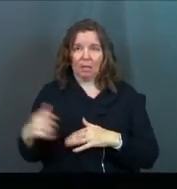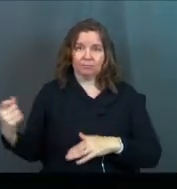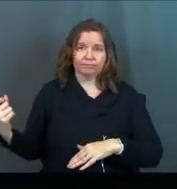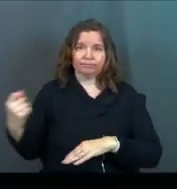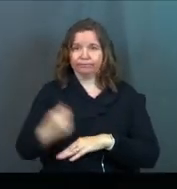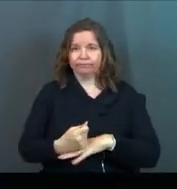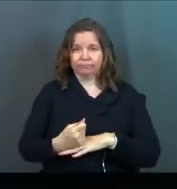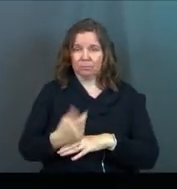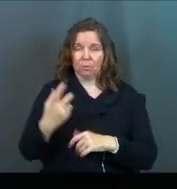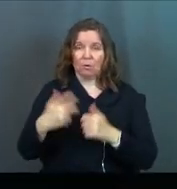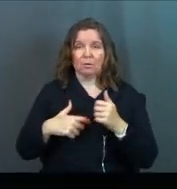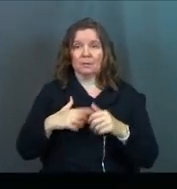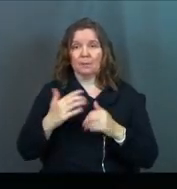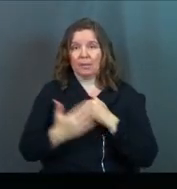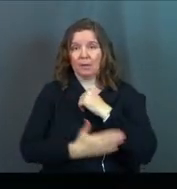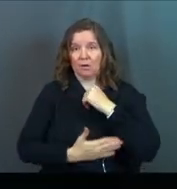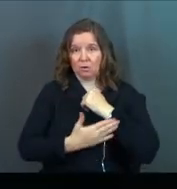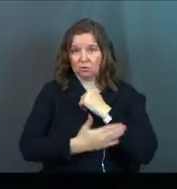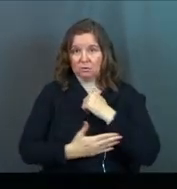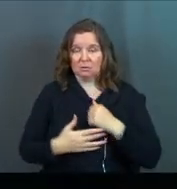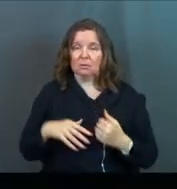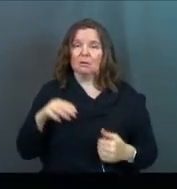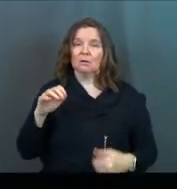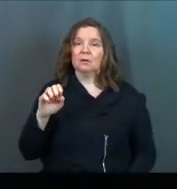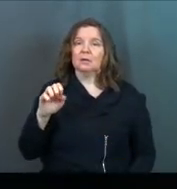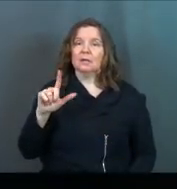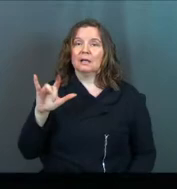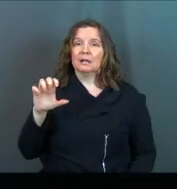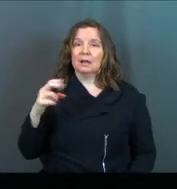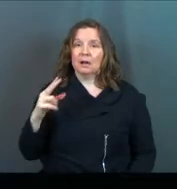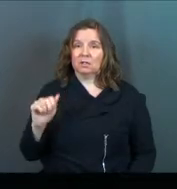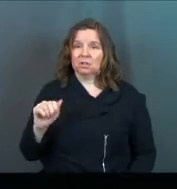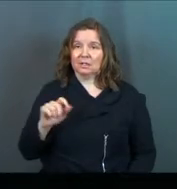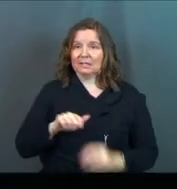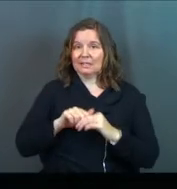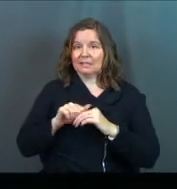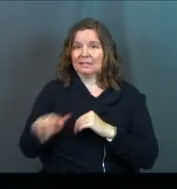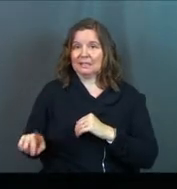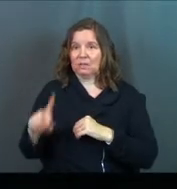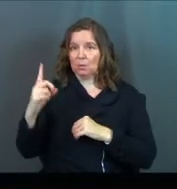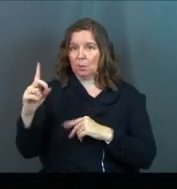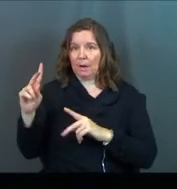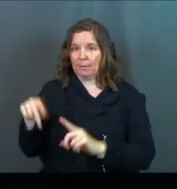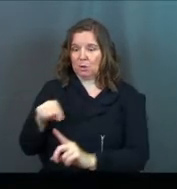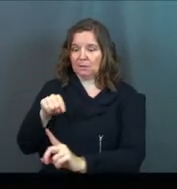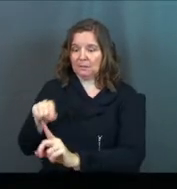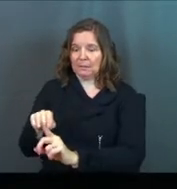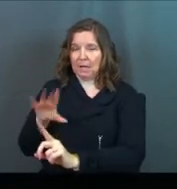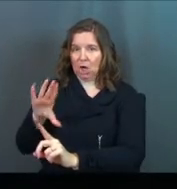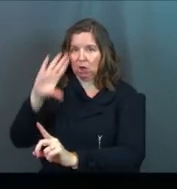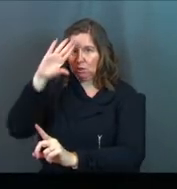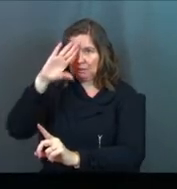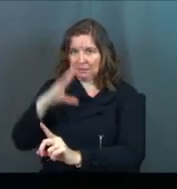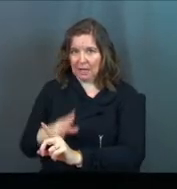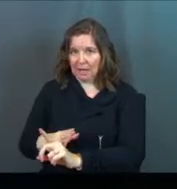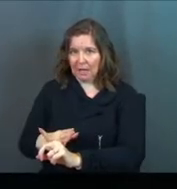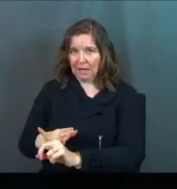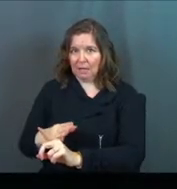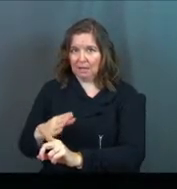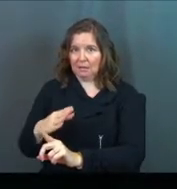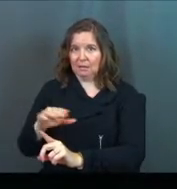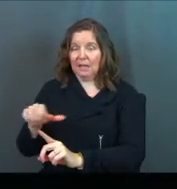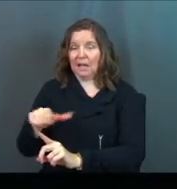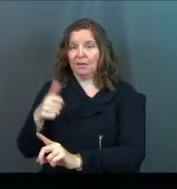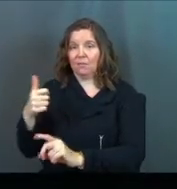a really hard time on that country, Elijah gets sent to one widow and her son in Gentile, that's